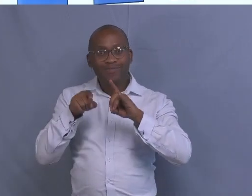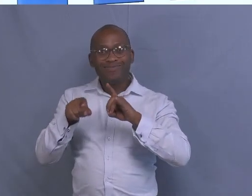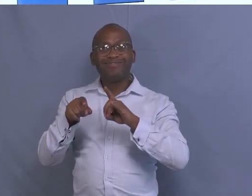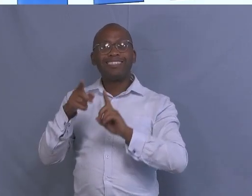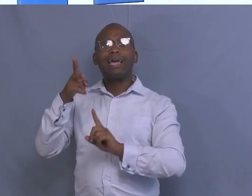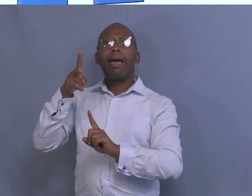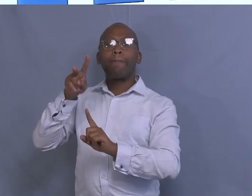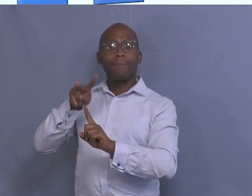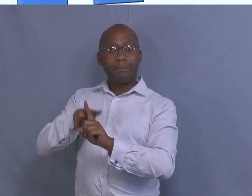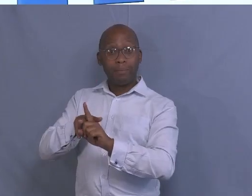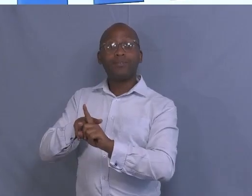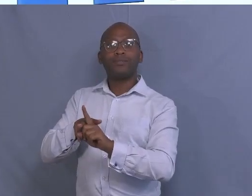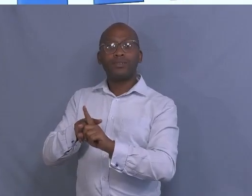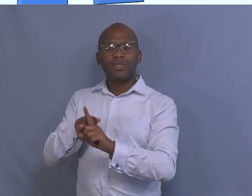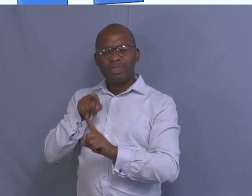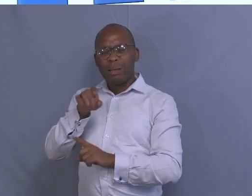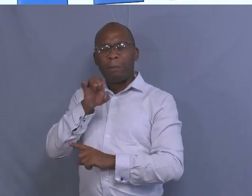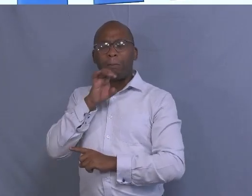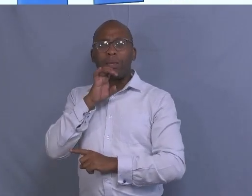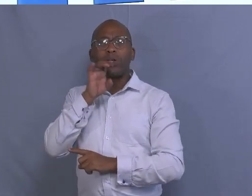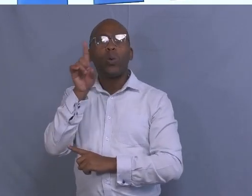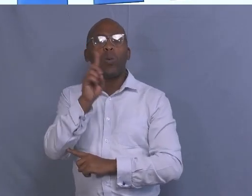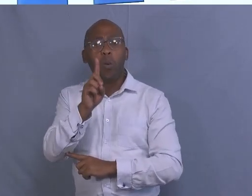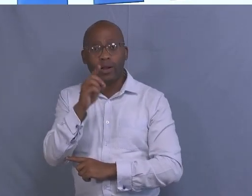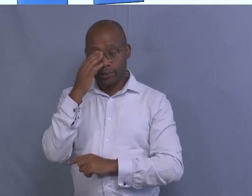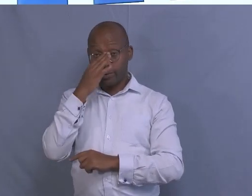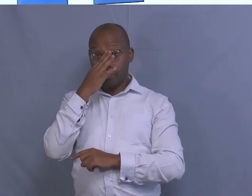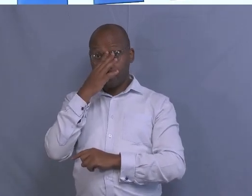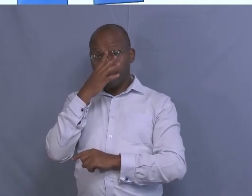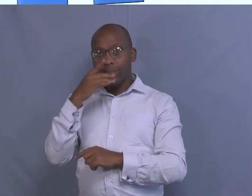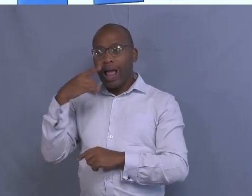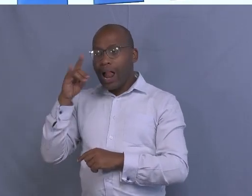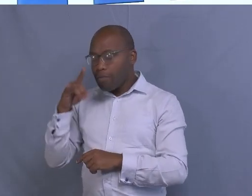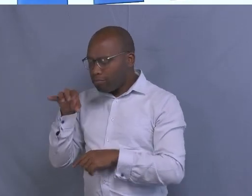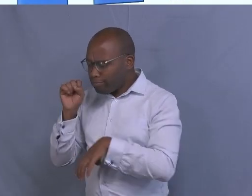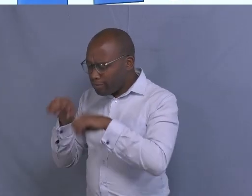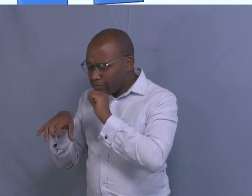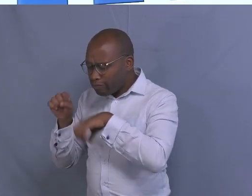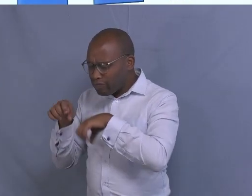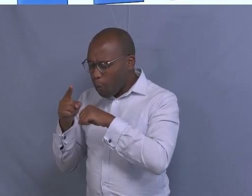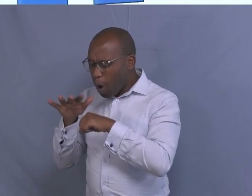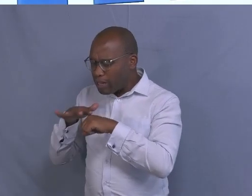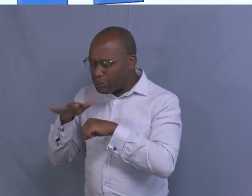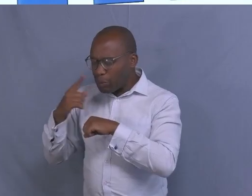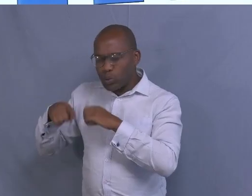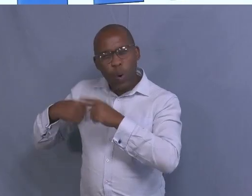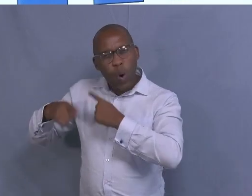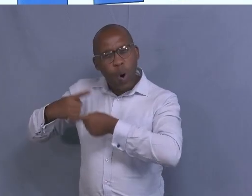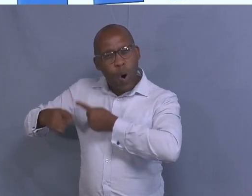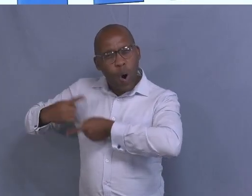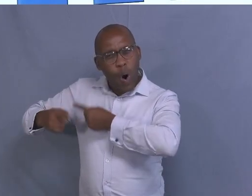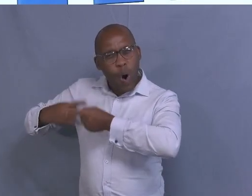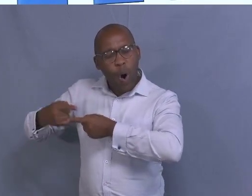overgrazing. When I'm talking about overgrazing, it's a continuous grazing, which leaves